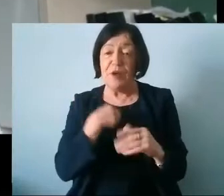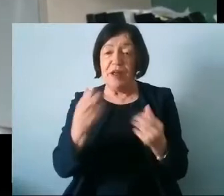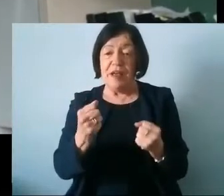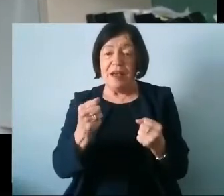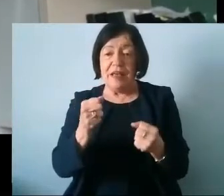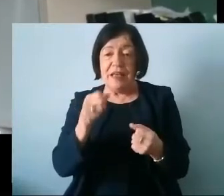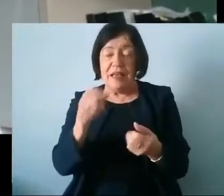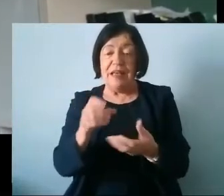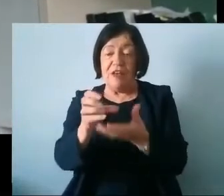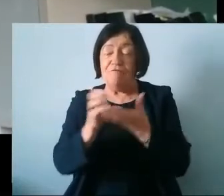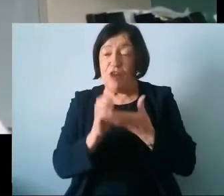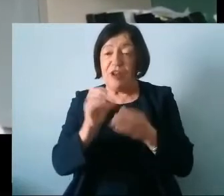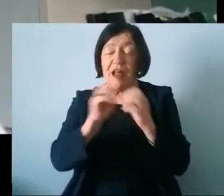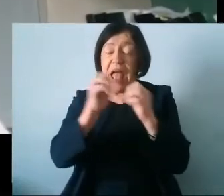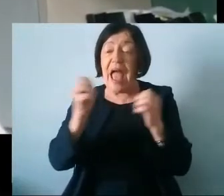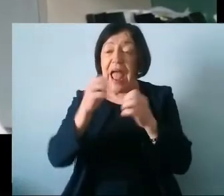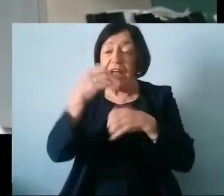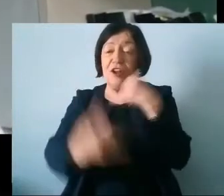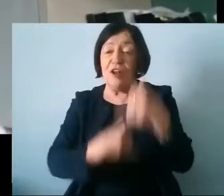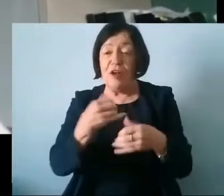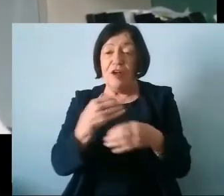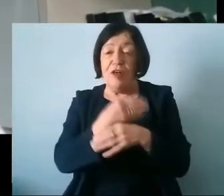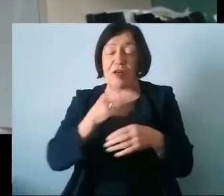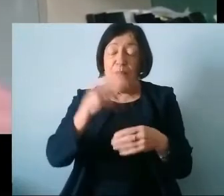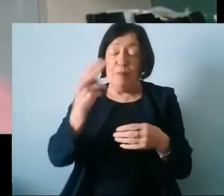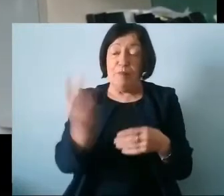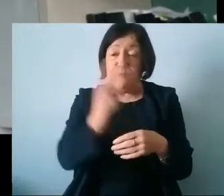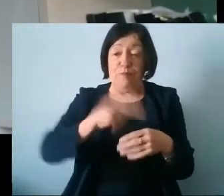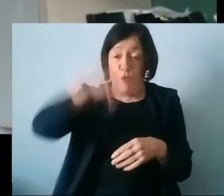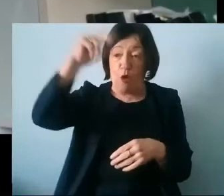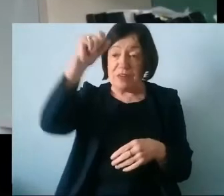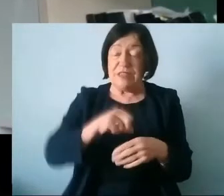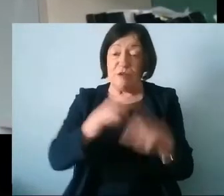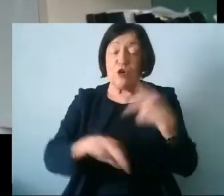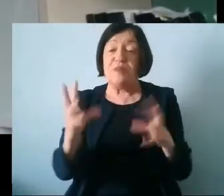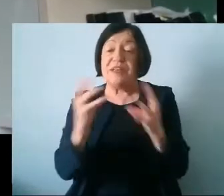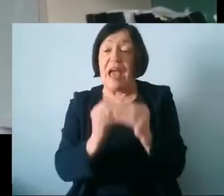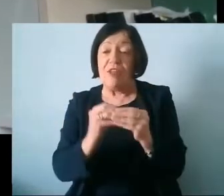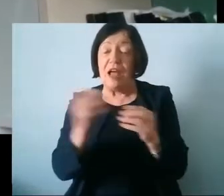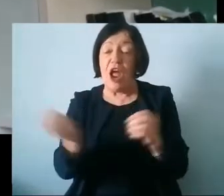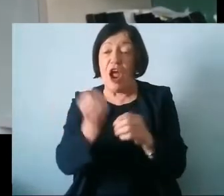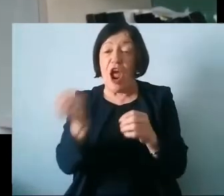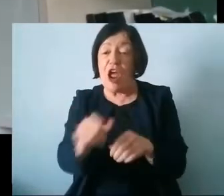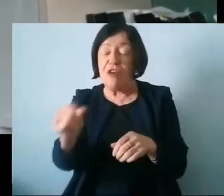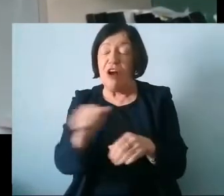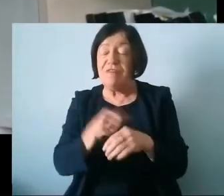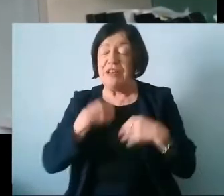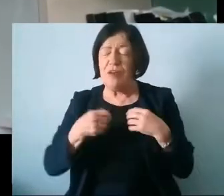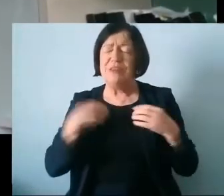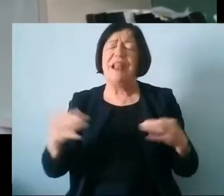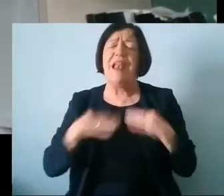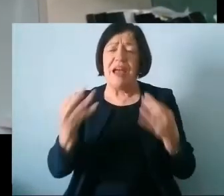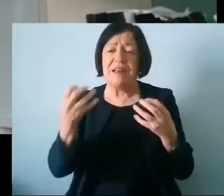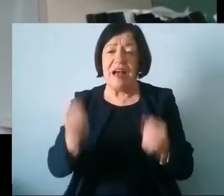funding on an annual basis where we invite partners north and south to come together and pick some an area of interest and we're absolutely delighted to have